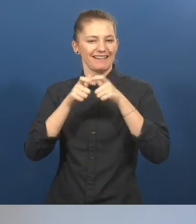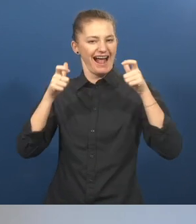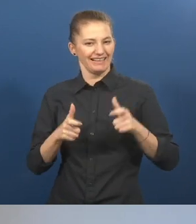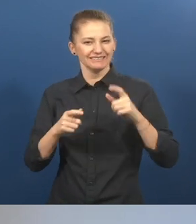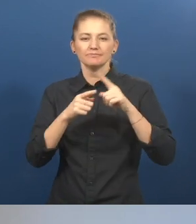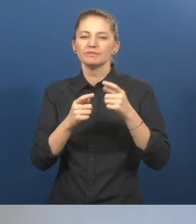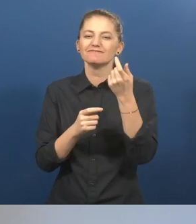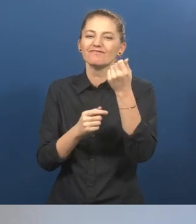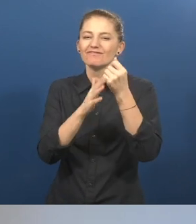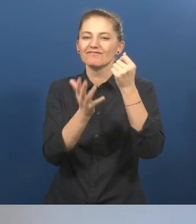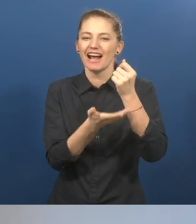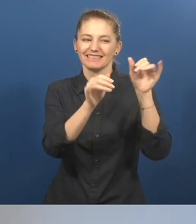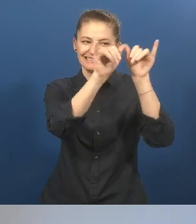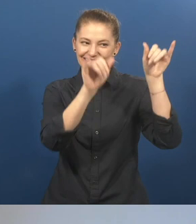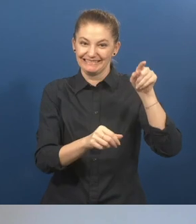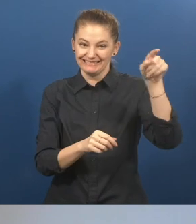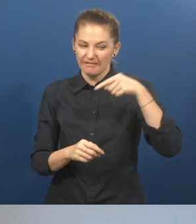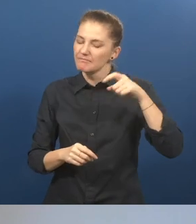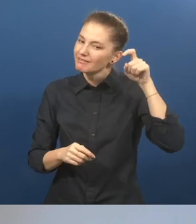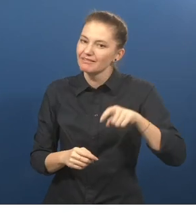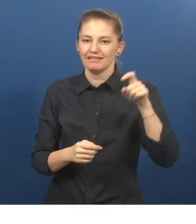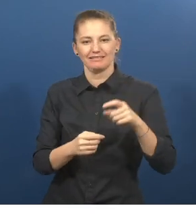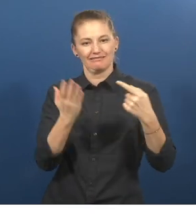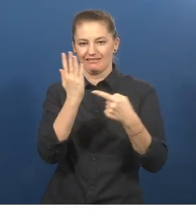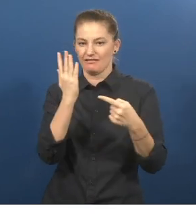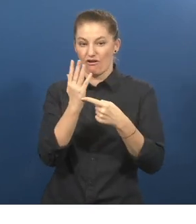to take advantage of the opportunities that are in front of all of us.